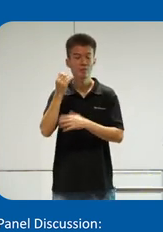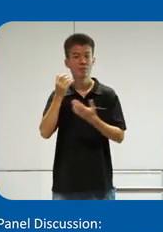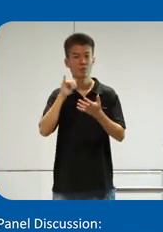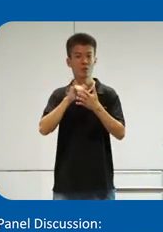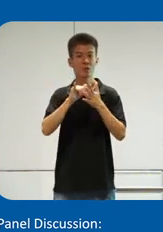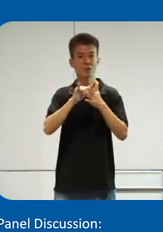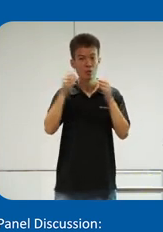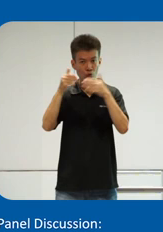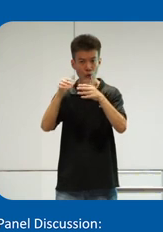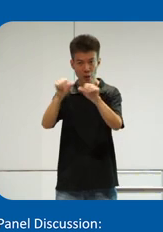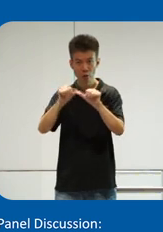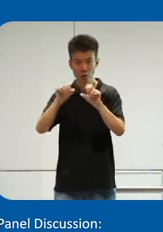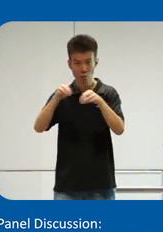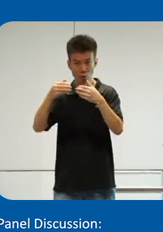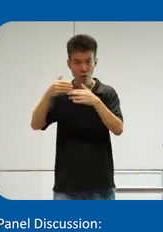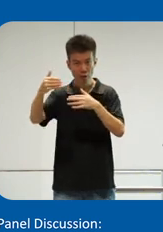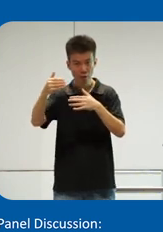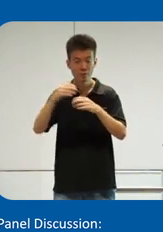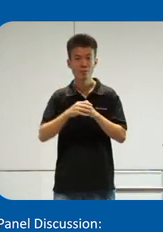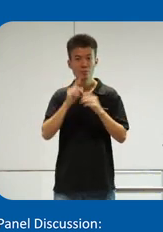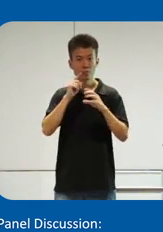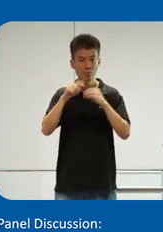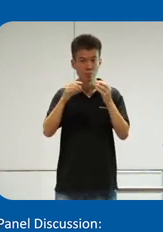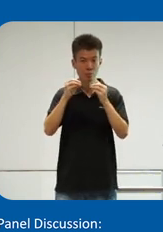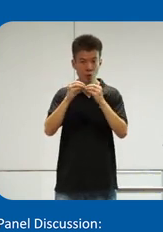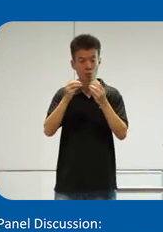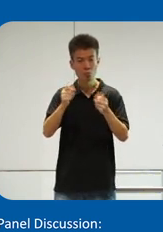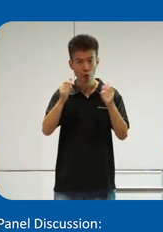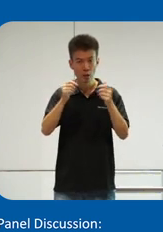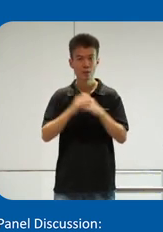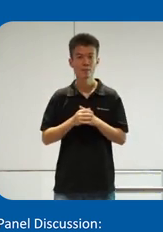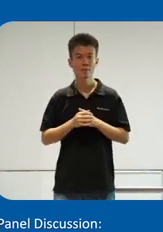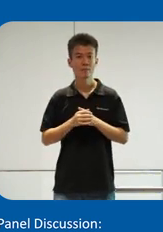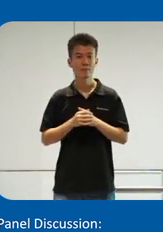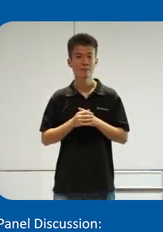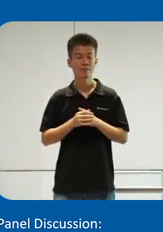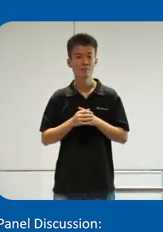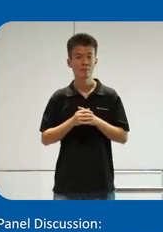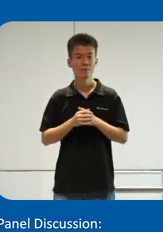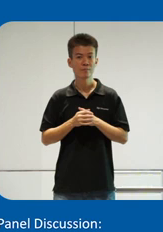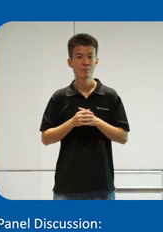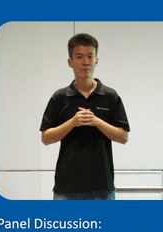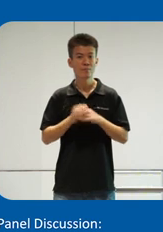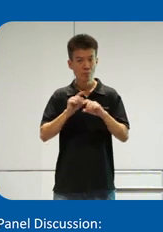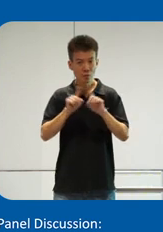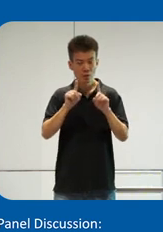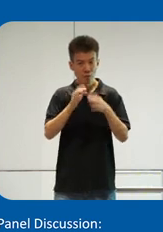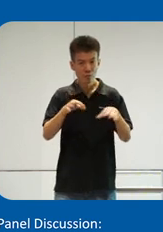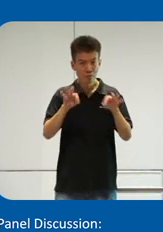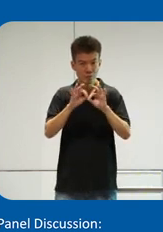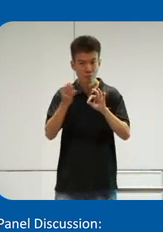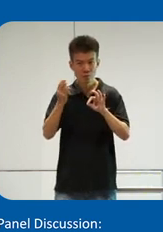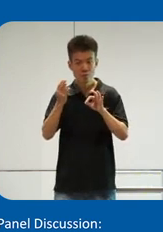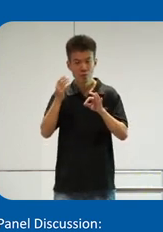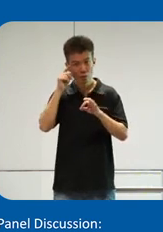focus areas moving ahead. Okay. And I'll talk a little bit more quickly. But perhaps the key takeaway is